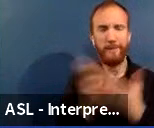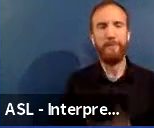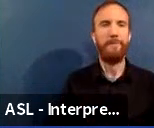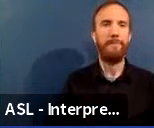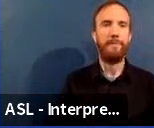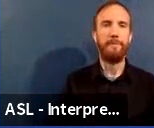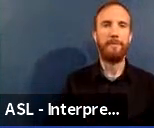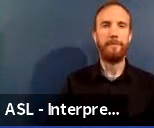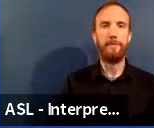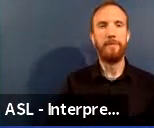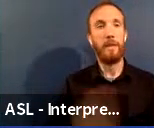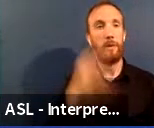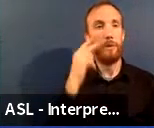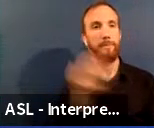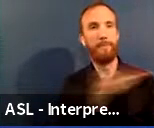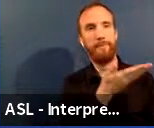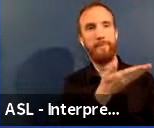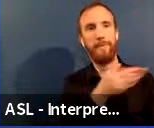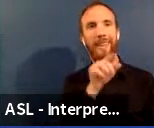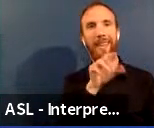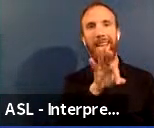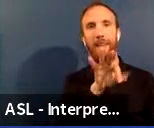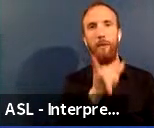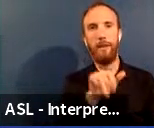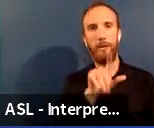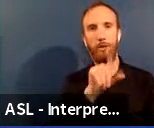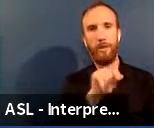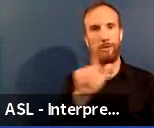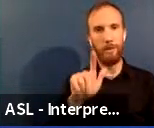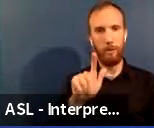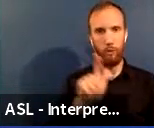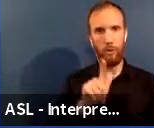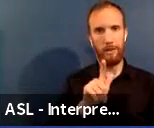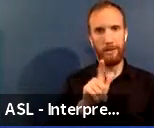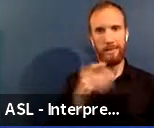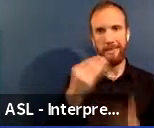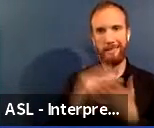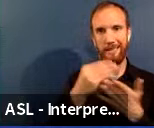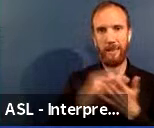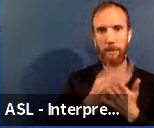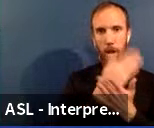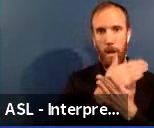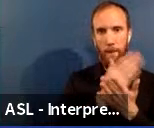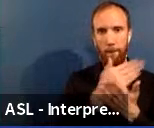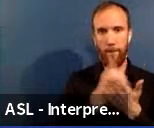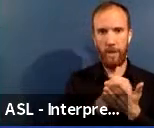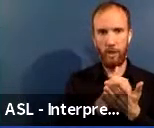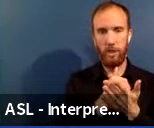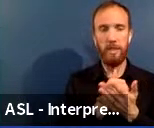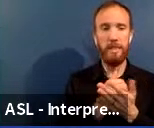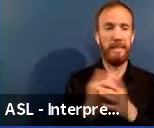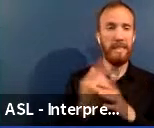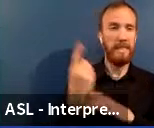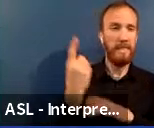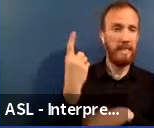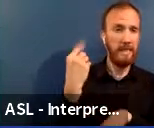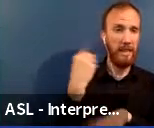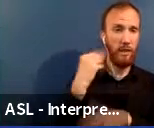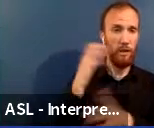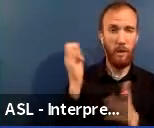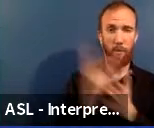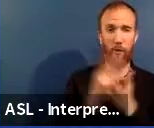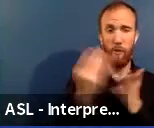On the screen is a summary of the FY21 capital budget. Last year, the board approved the capital plan of $653 million.